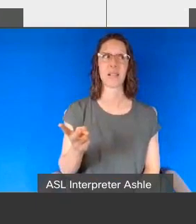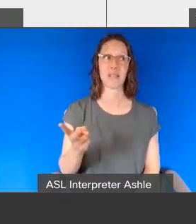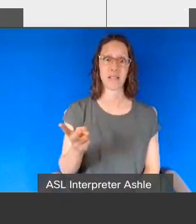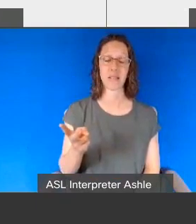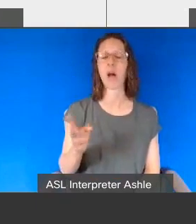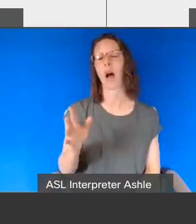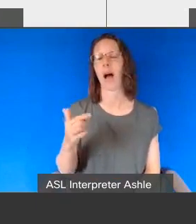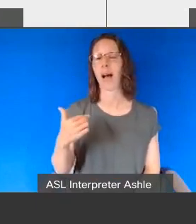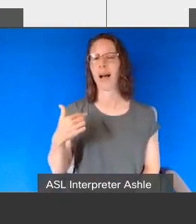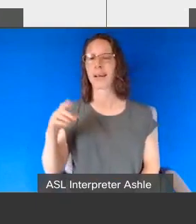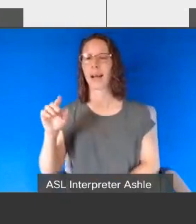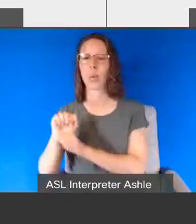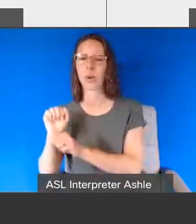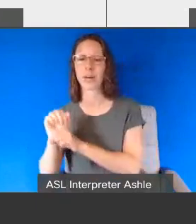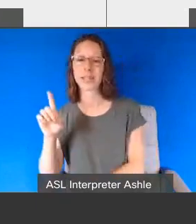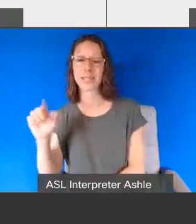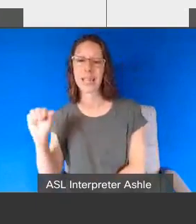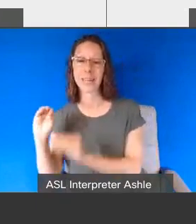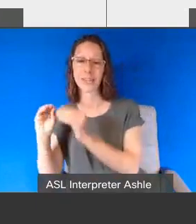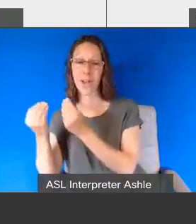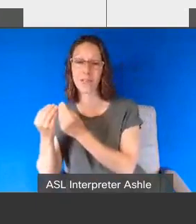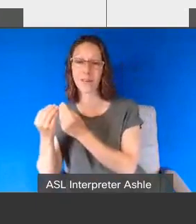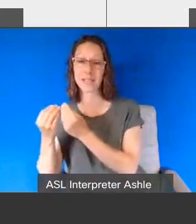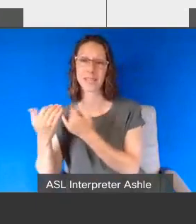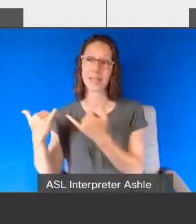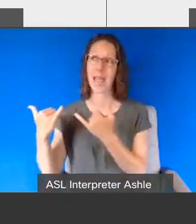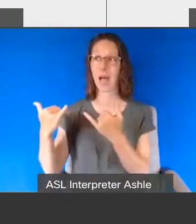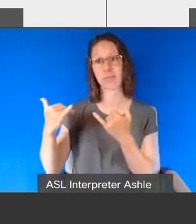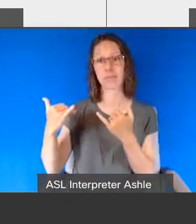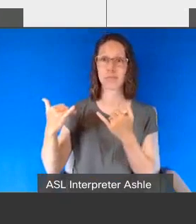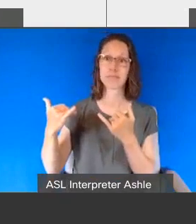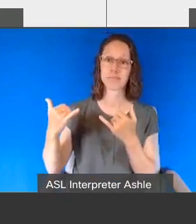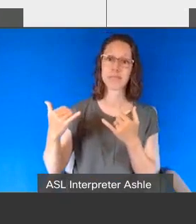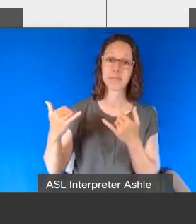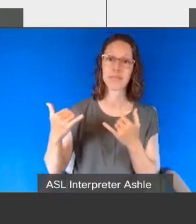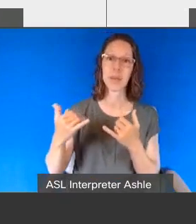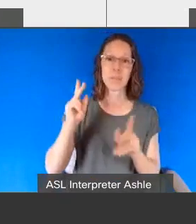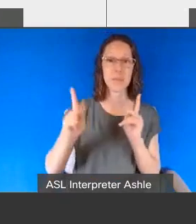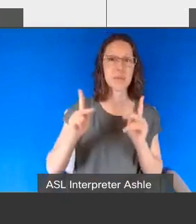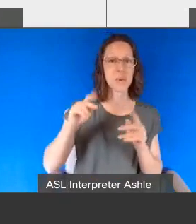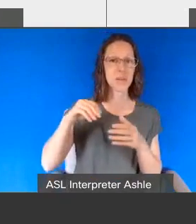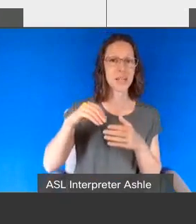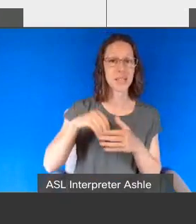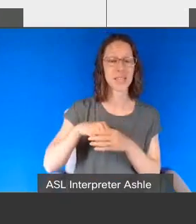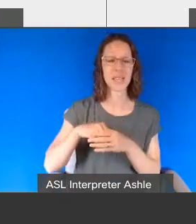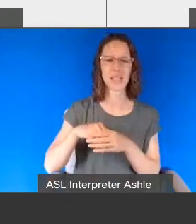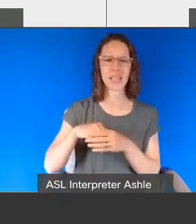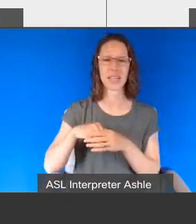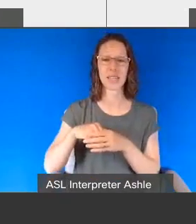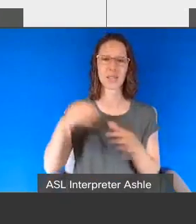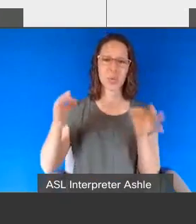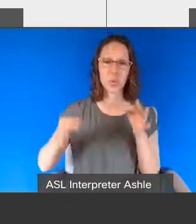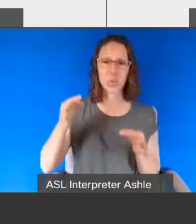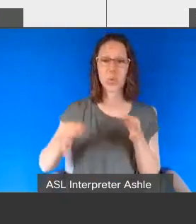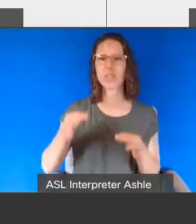come a long way and now individuals in the criminal justice uh system